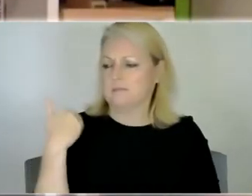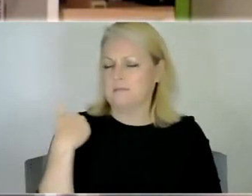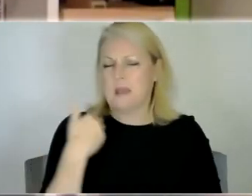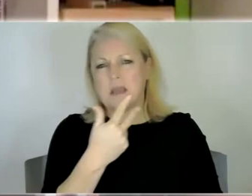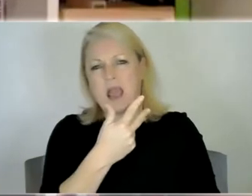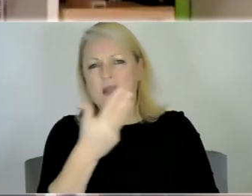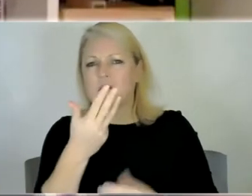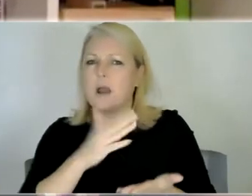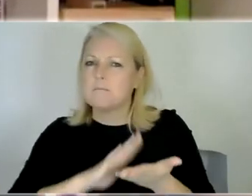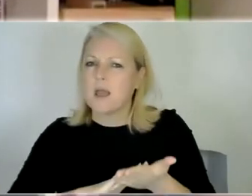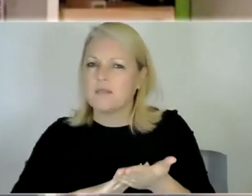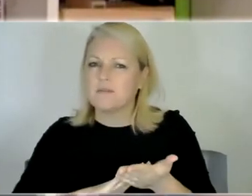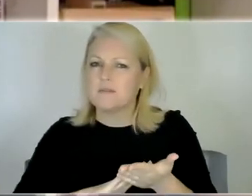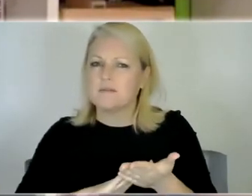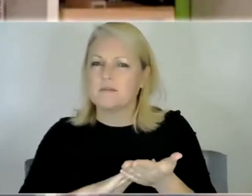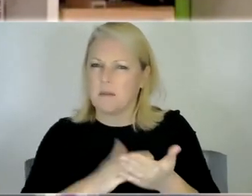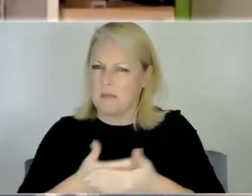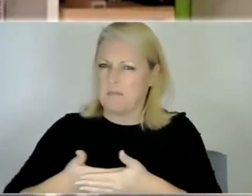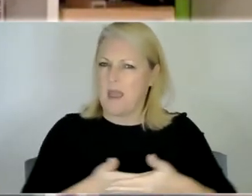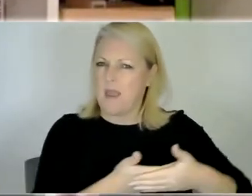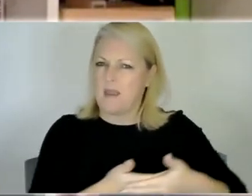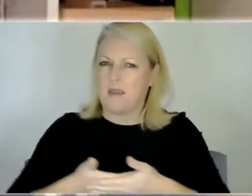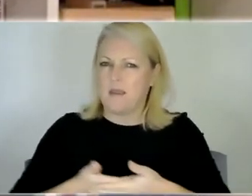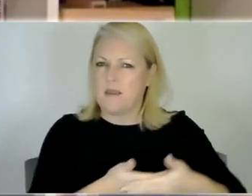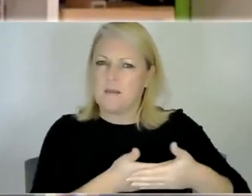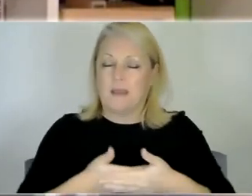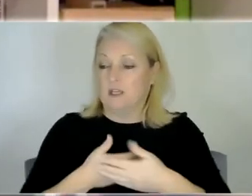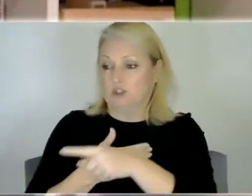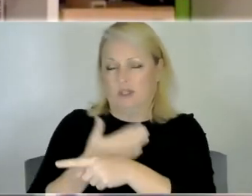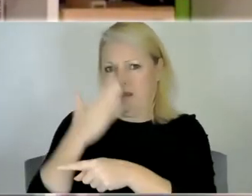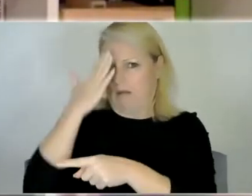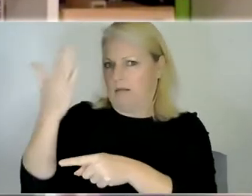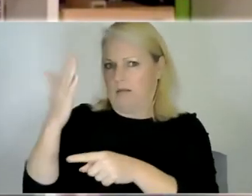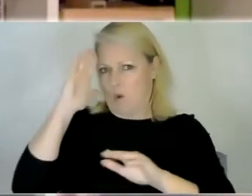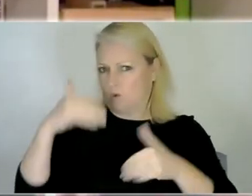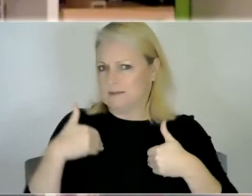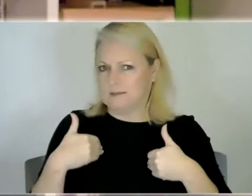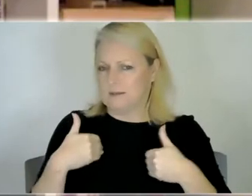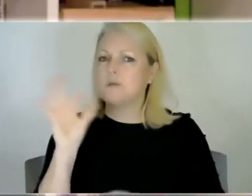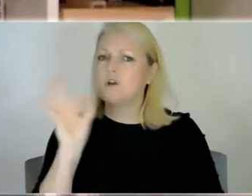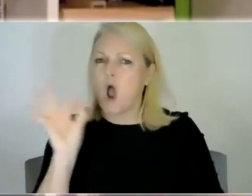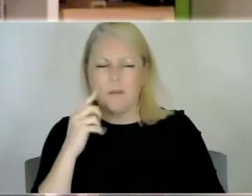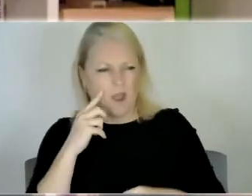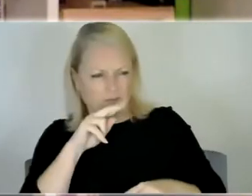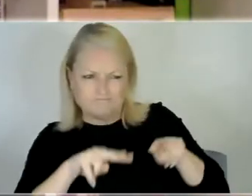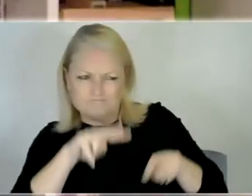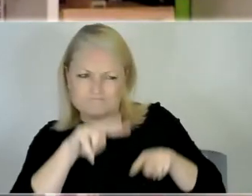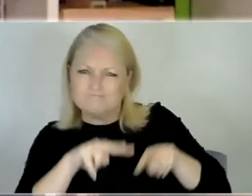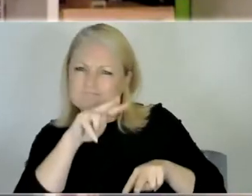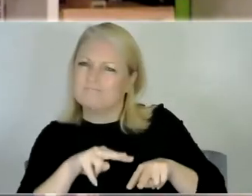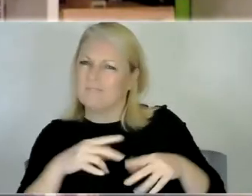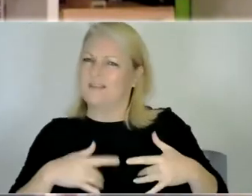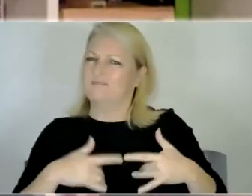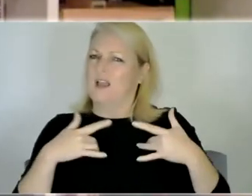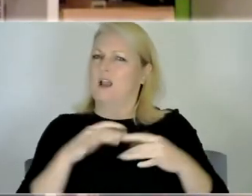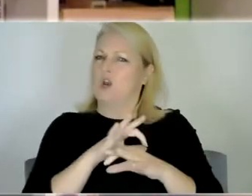old uh not that she knew it was autism just that he was probably developing a little bit differently than than what